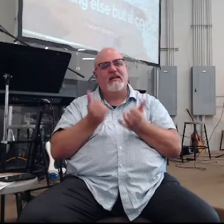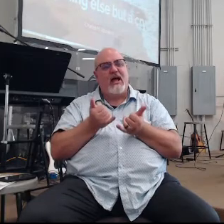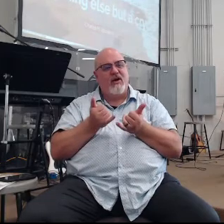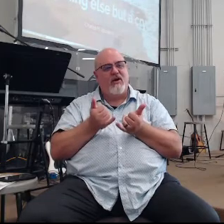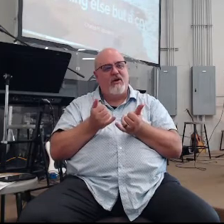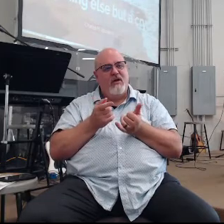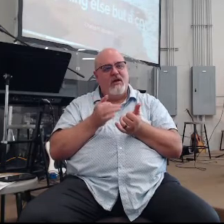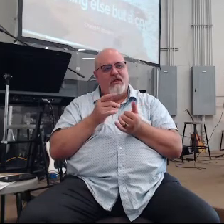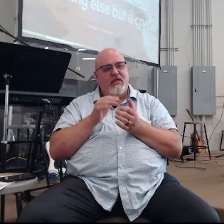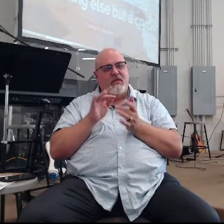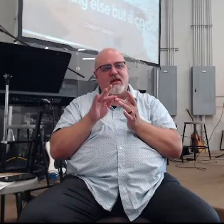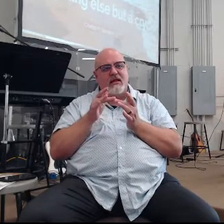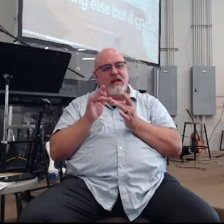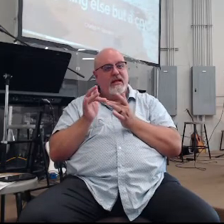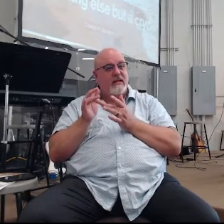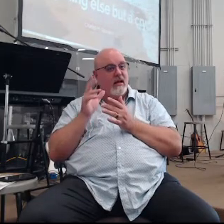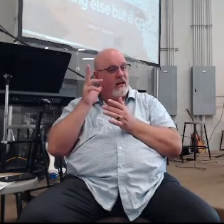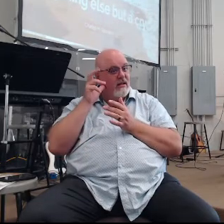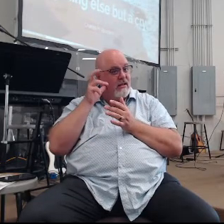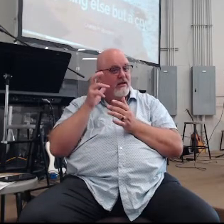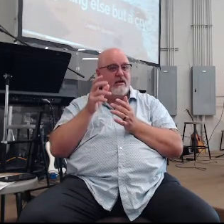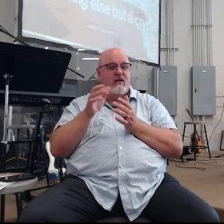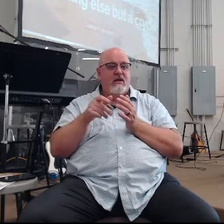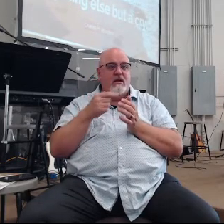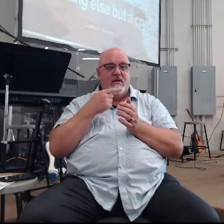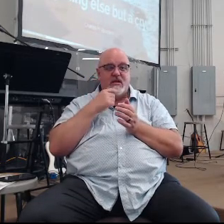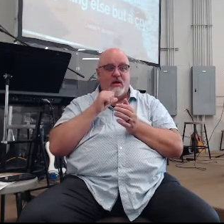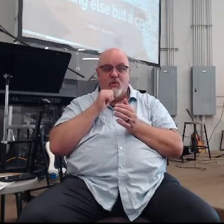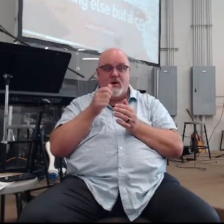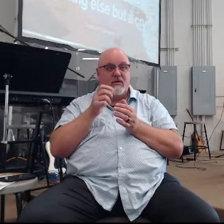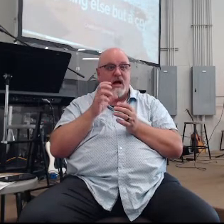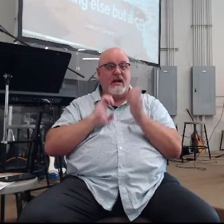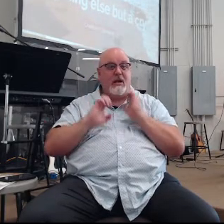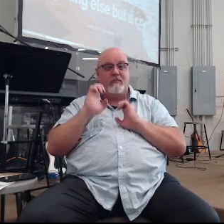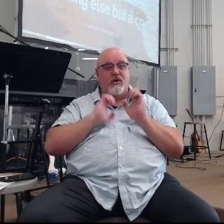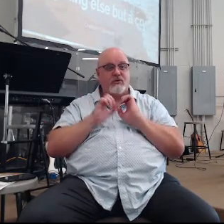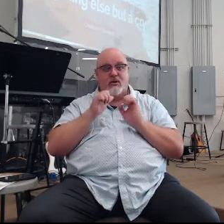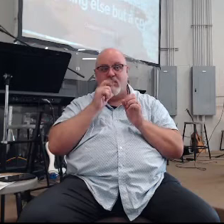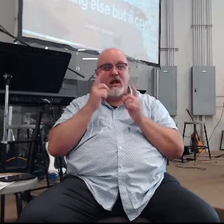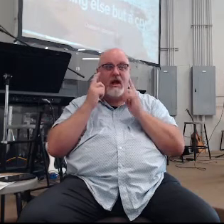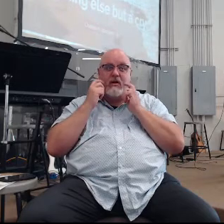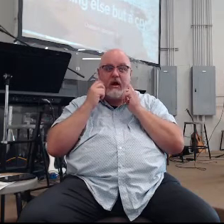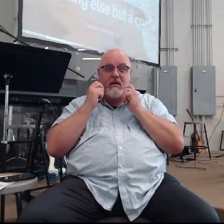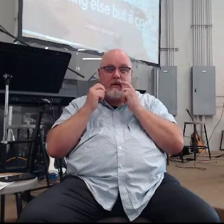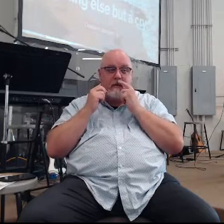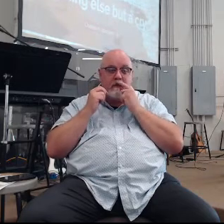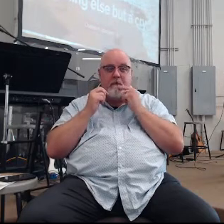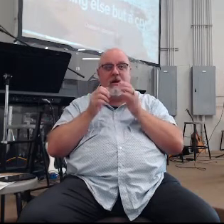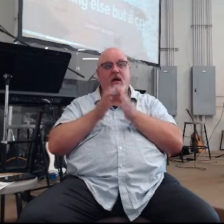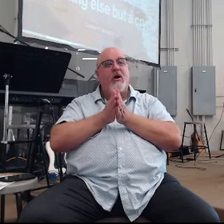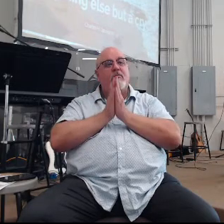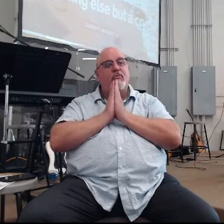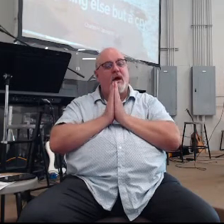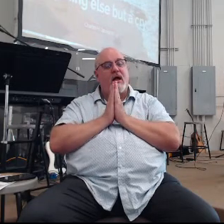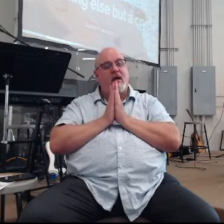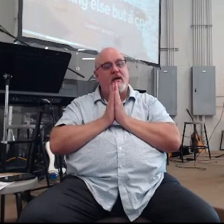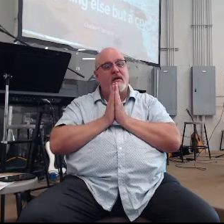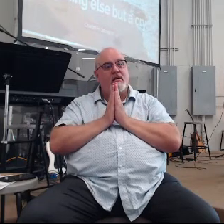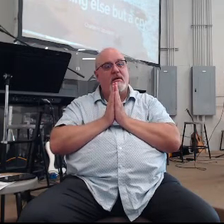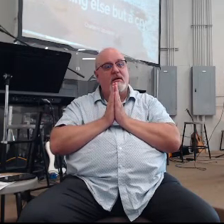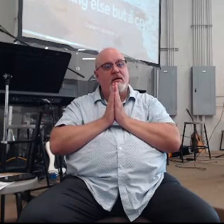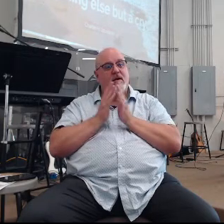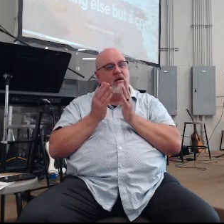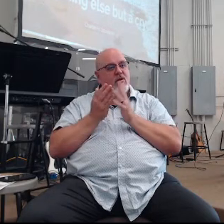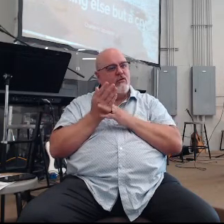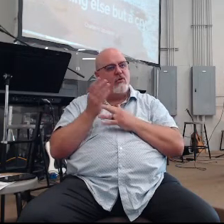of us in this room those that are online listening that say that we're just not emotional we're just not cry I want to pray that not today but today and